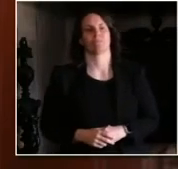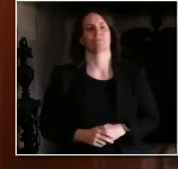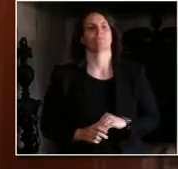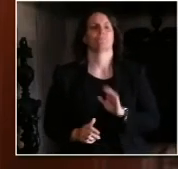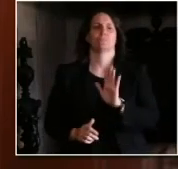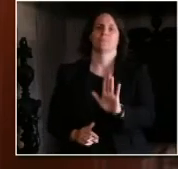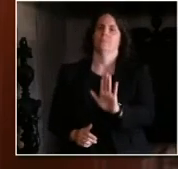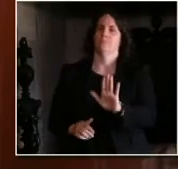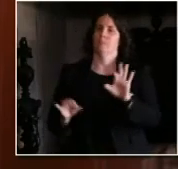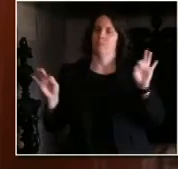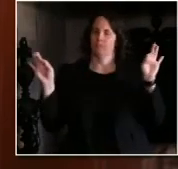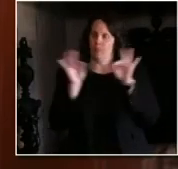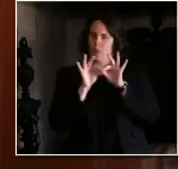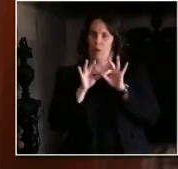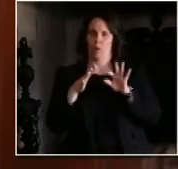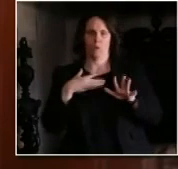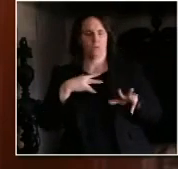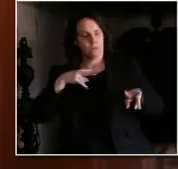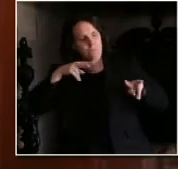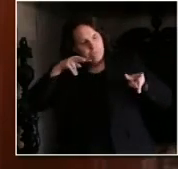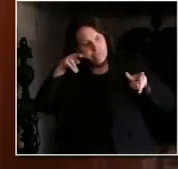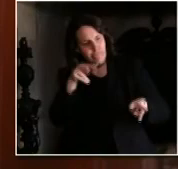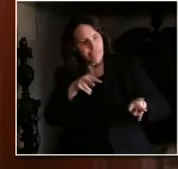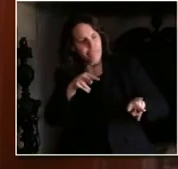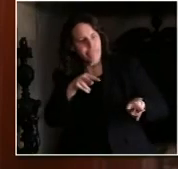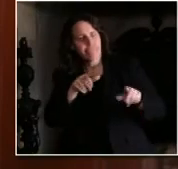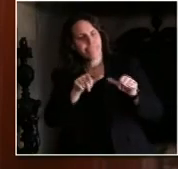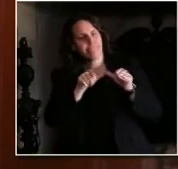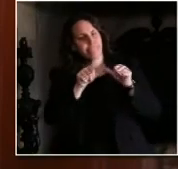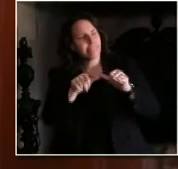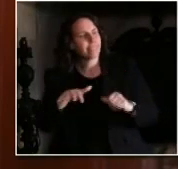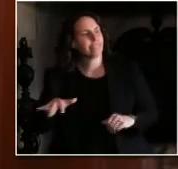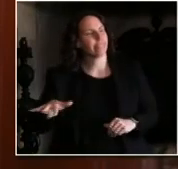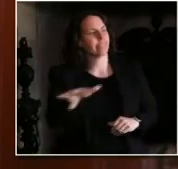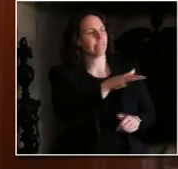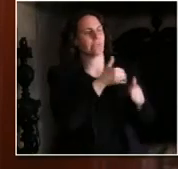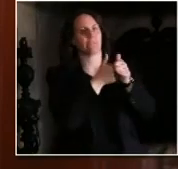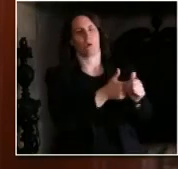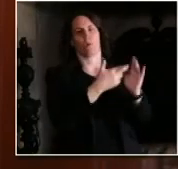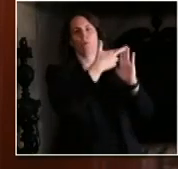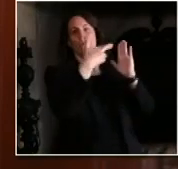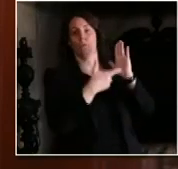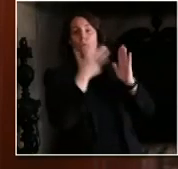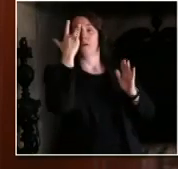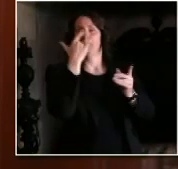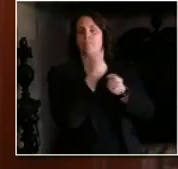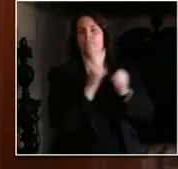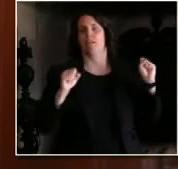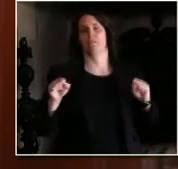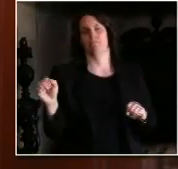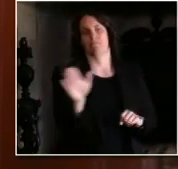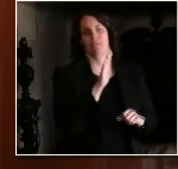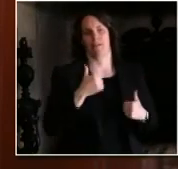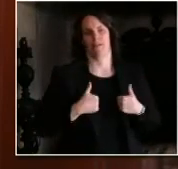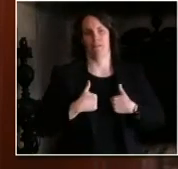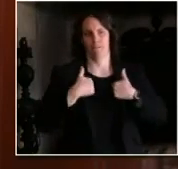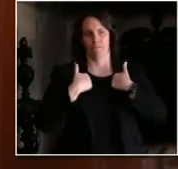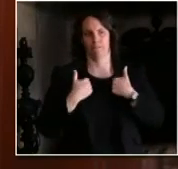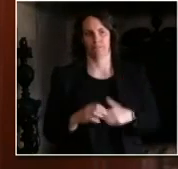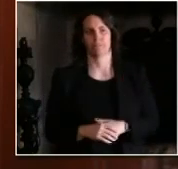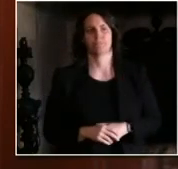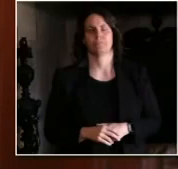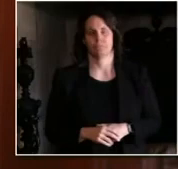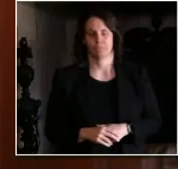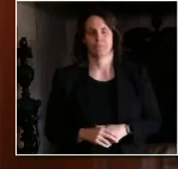can continue saving lives. Our new Safer at Home order includes the important protections that are keeping people safe,